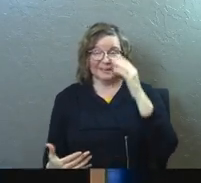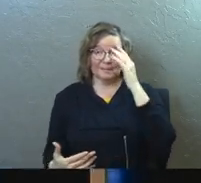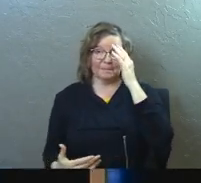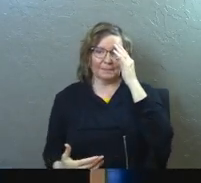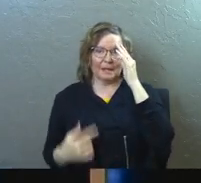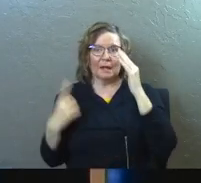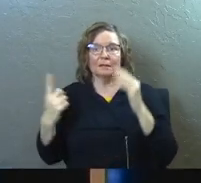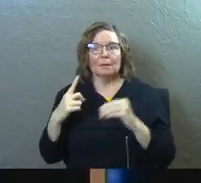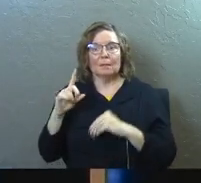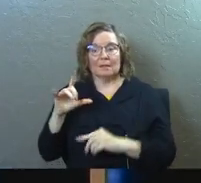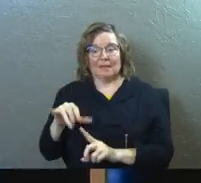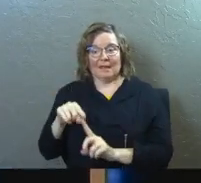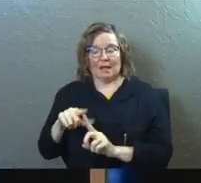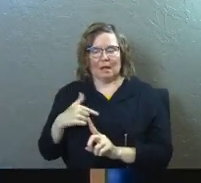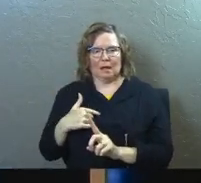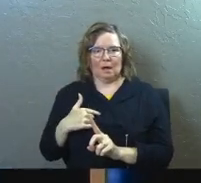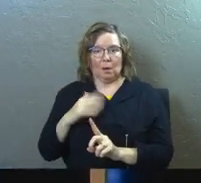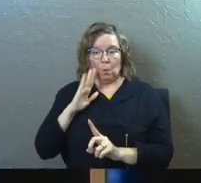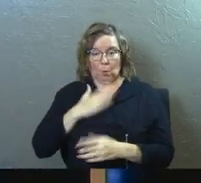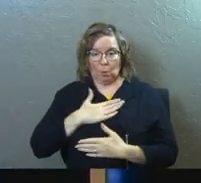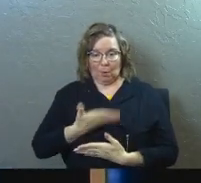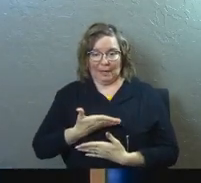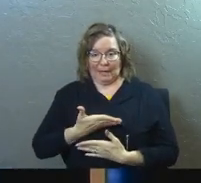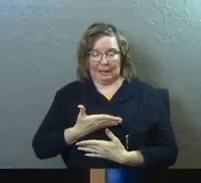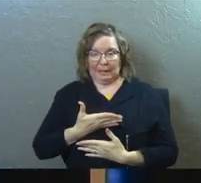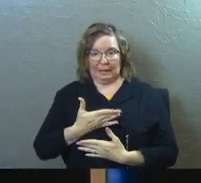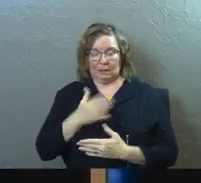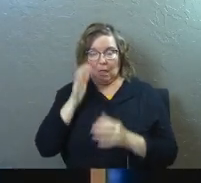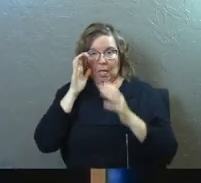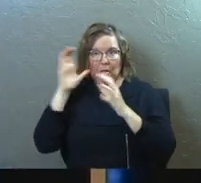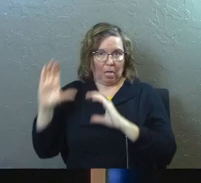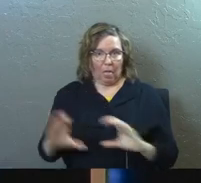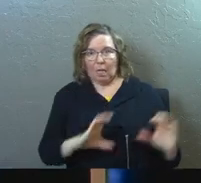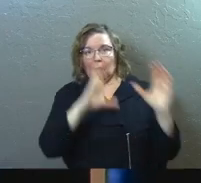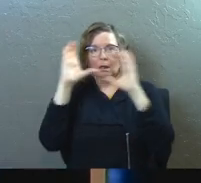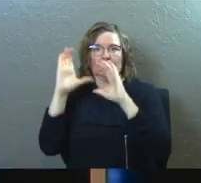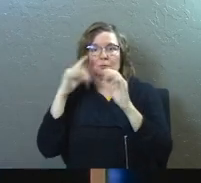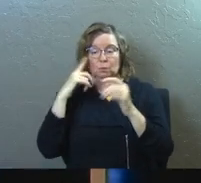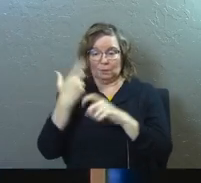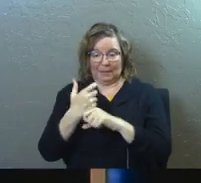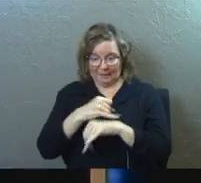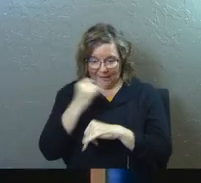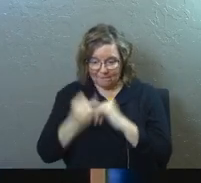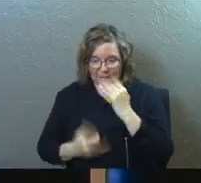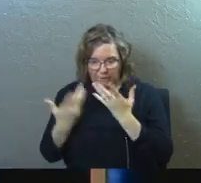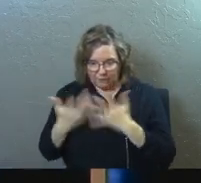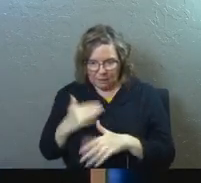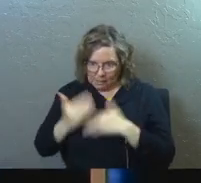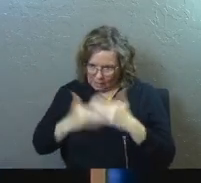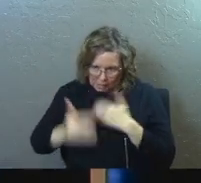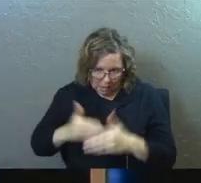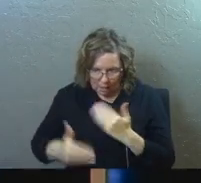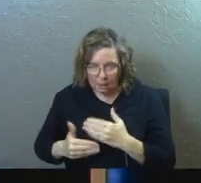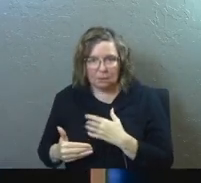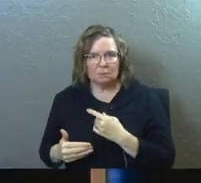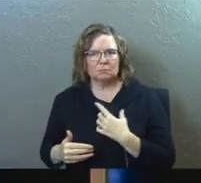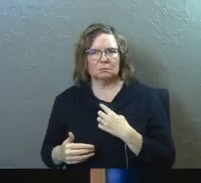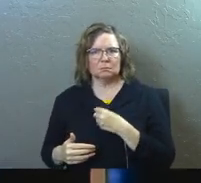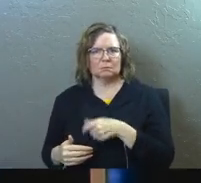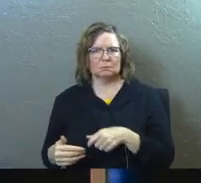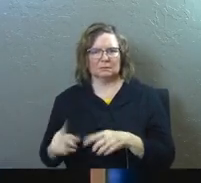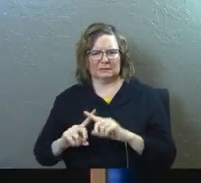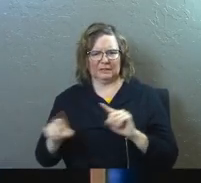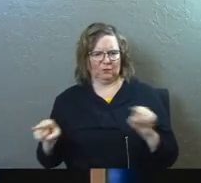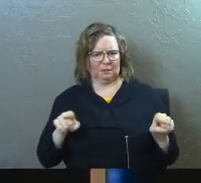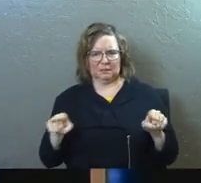And there's something about that. Like, well, we're willing to lose sleep, go without meals in order to get the final thing done. Well, what is the difference